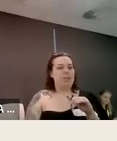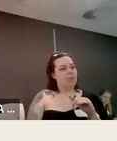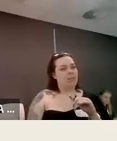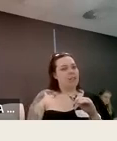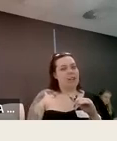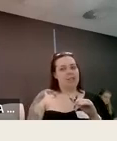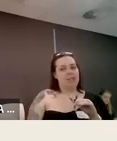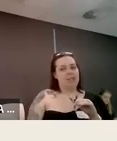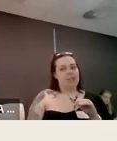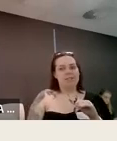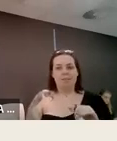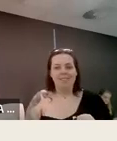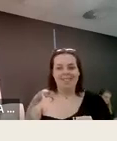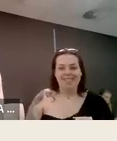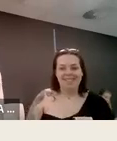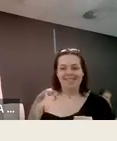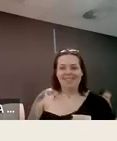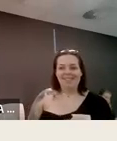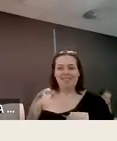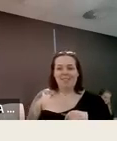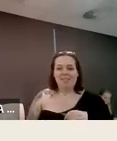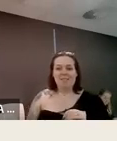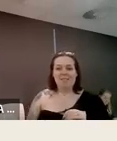everybody knows i can yell no